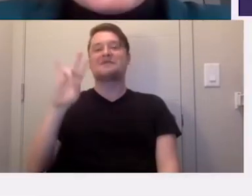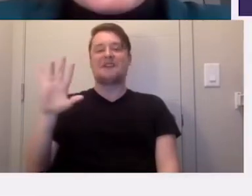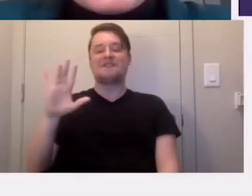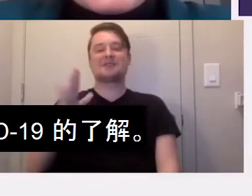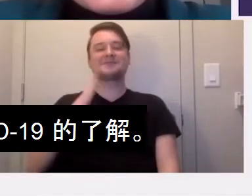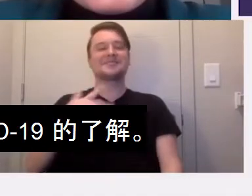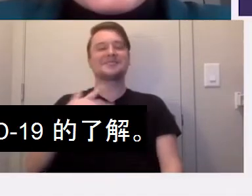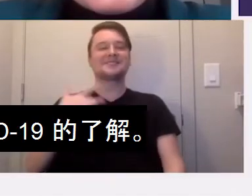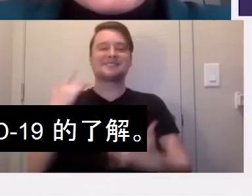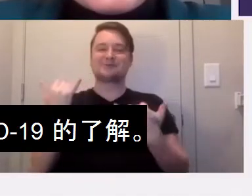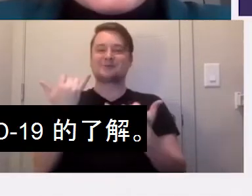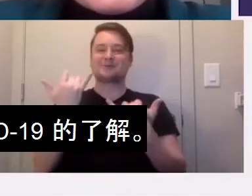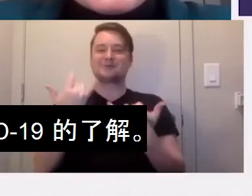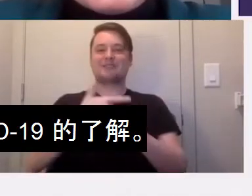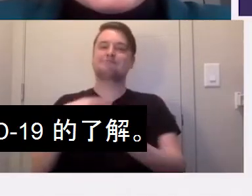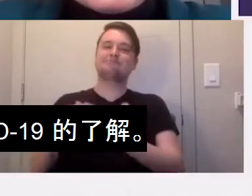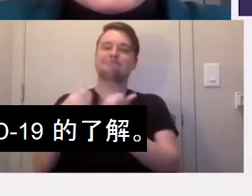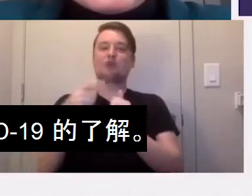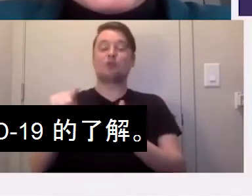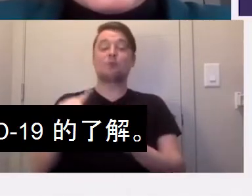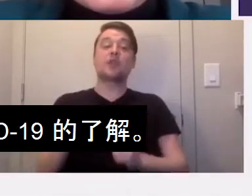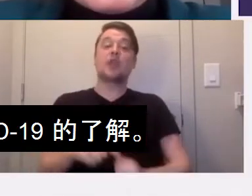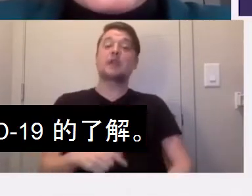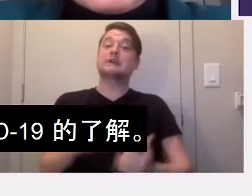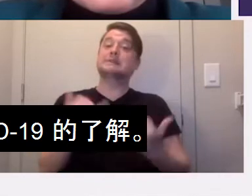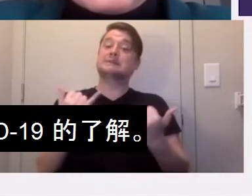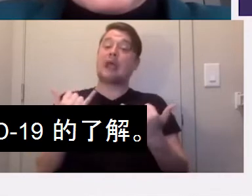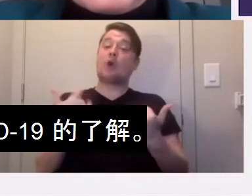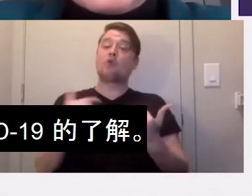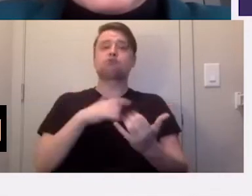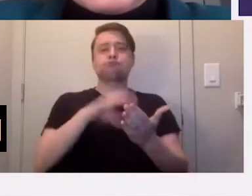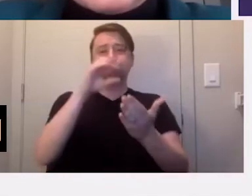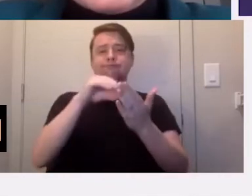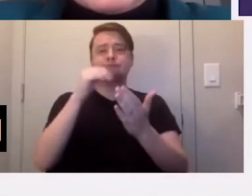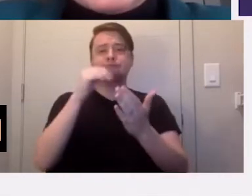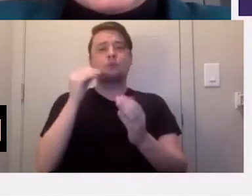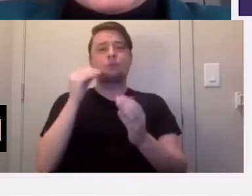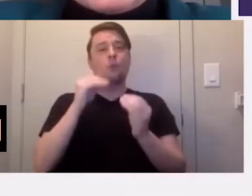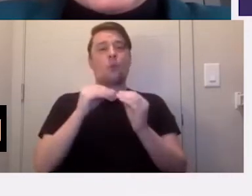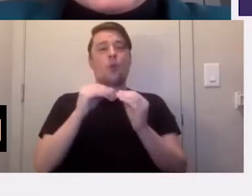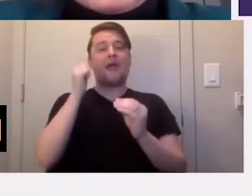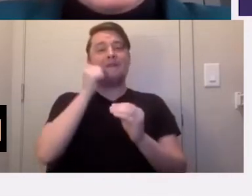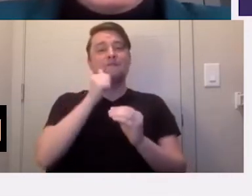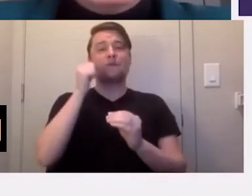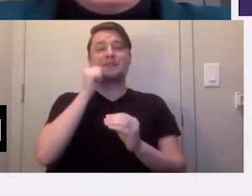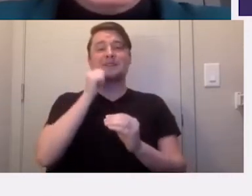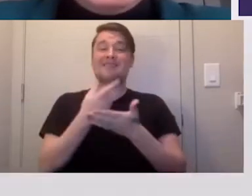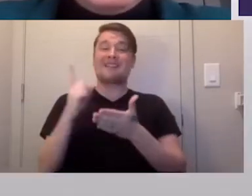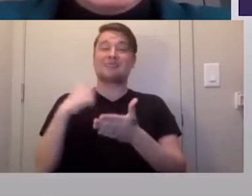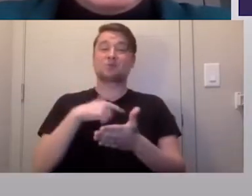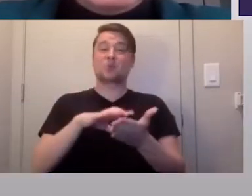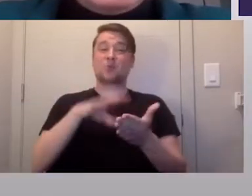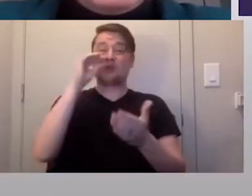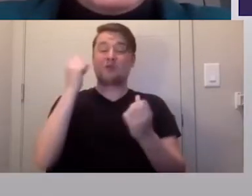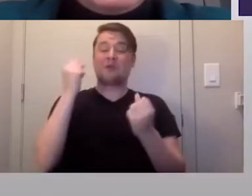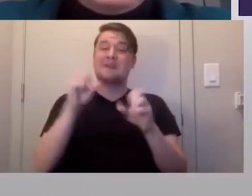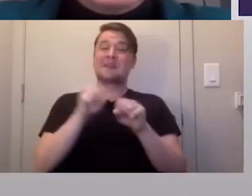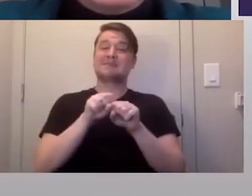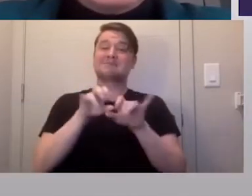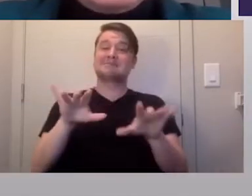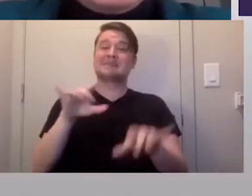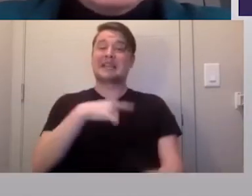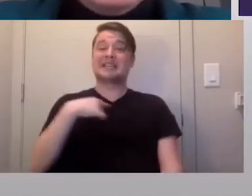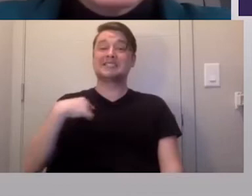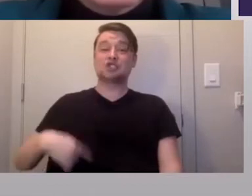always, we're learning more about COVID-19 every day. For example, just last week, we learned that a number of transmissions in China